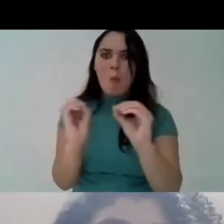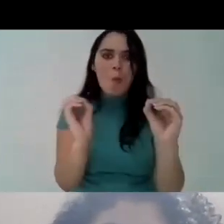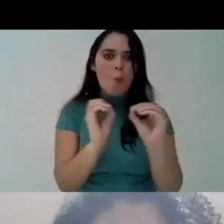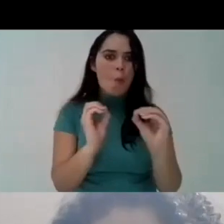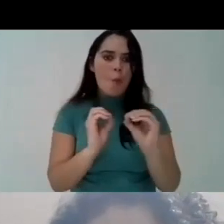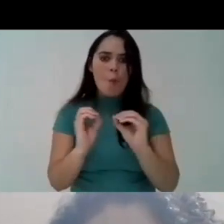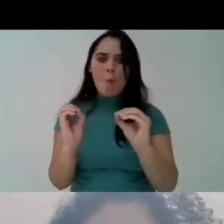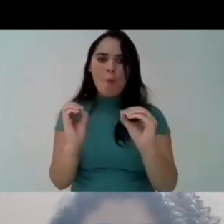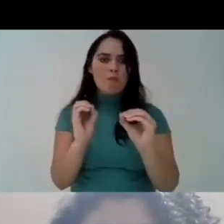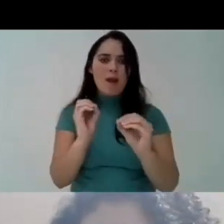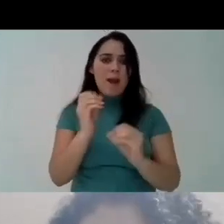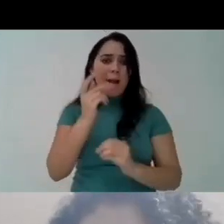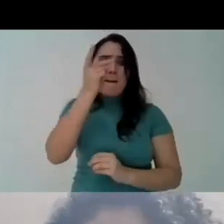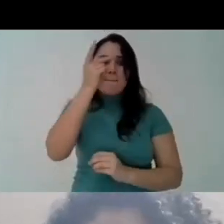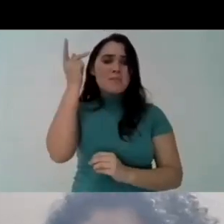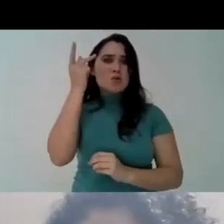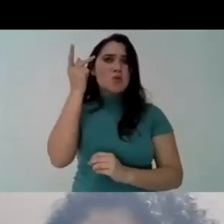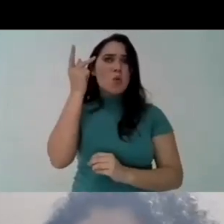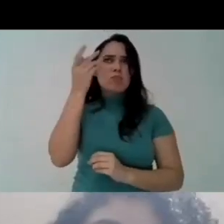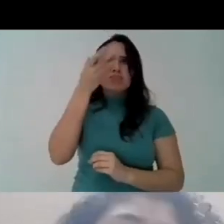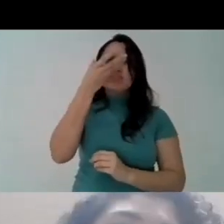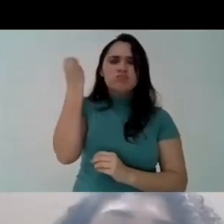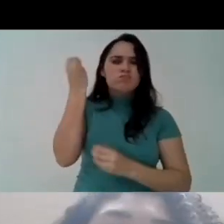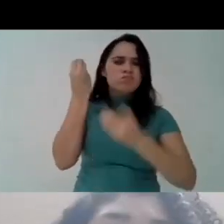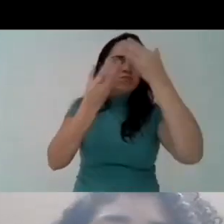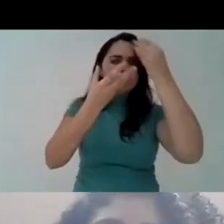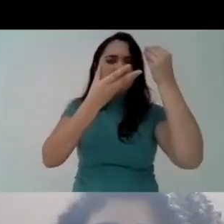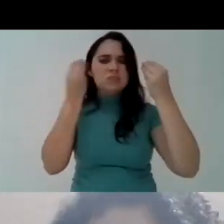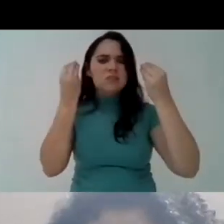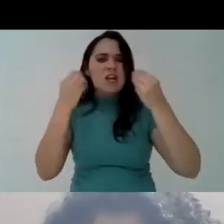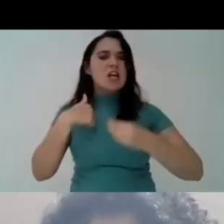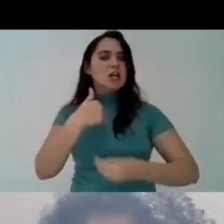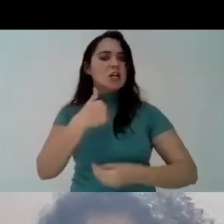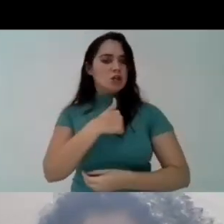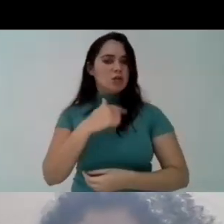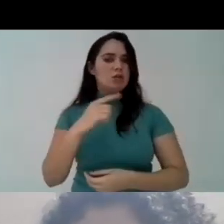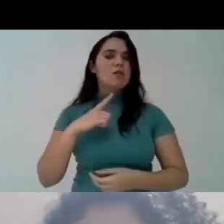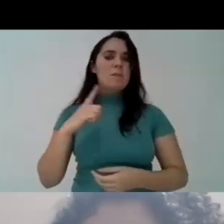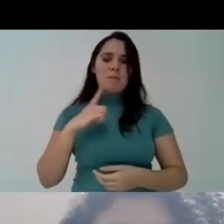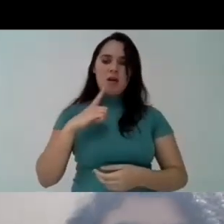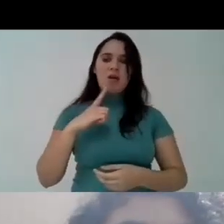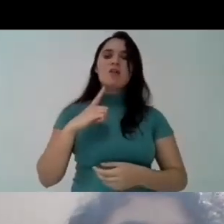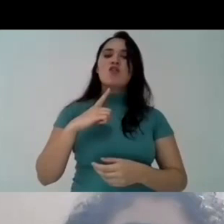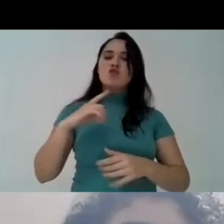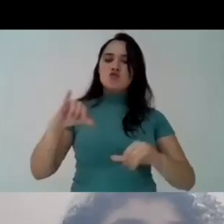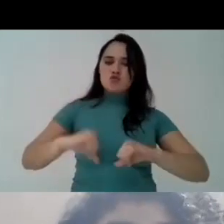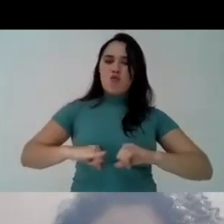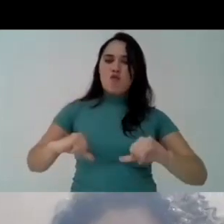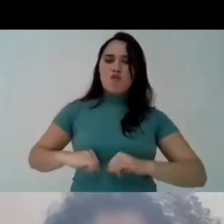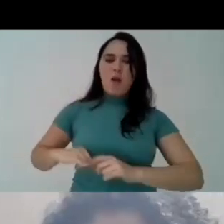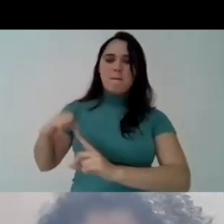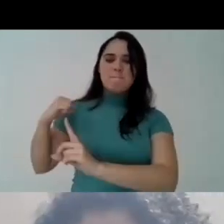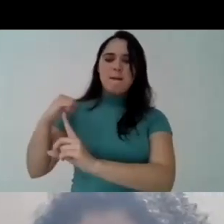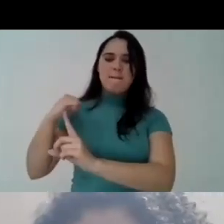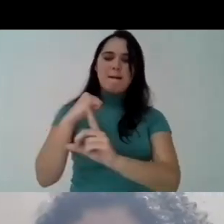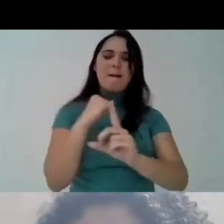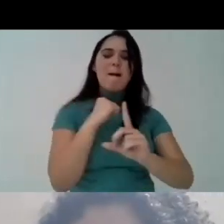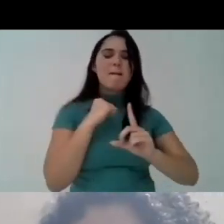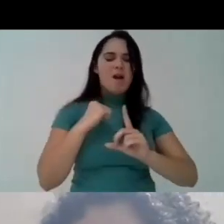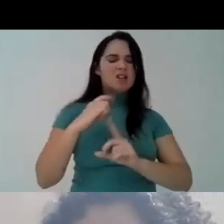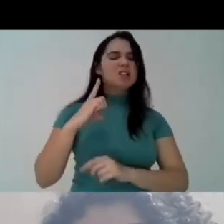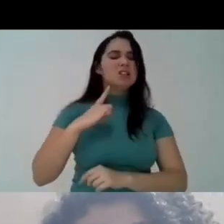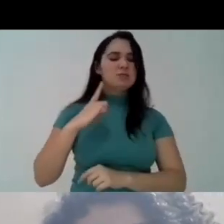and people forget that we have brazilian indigenous people here that we suffered